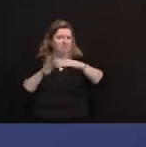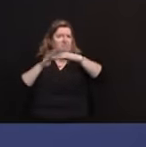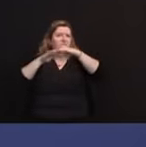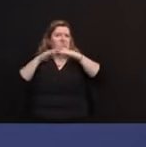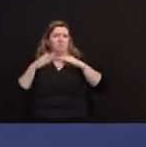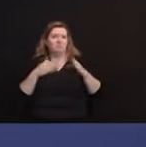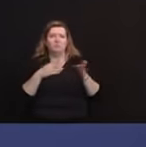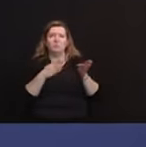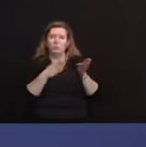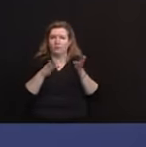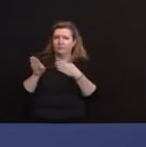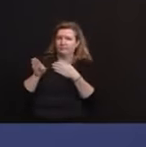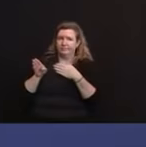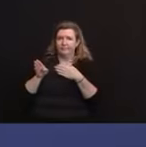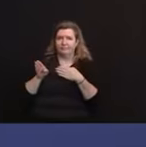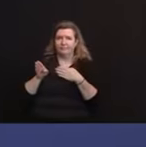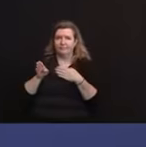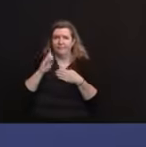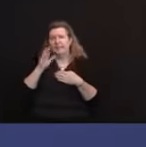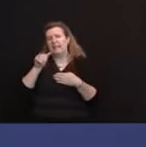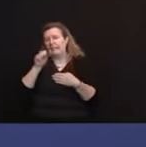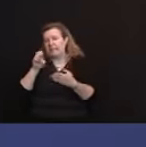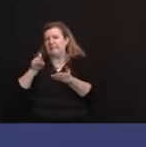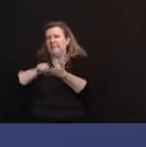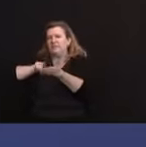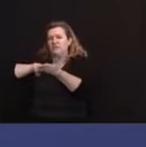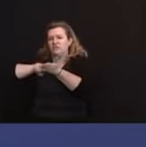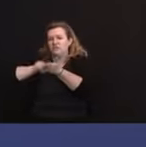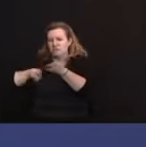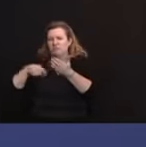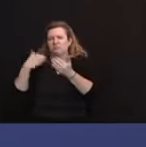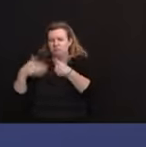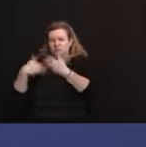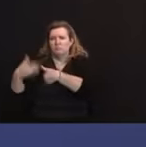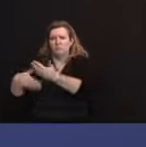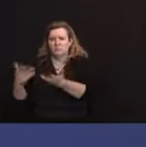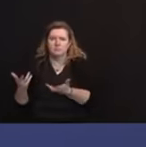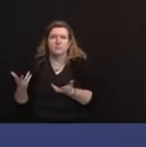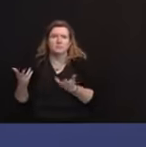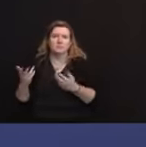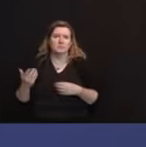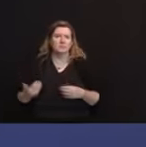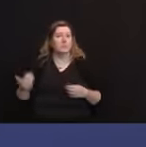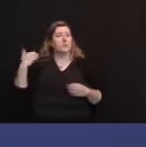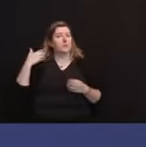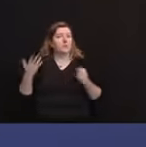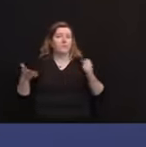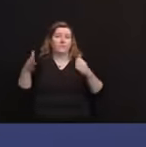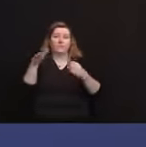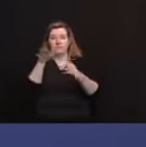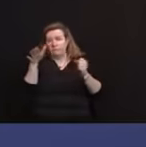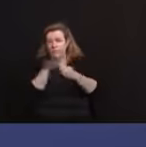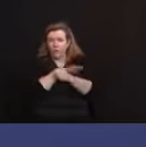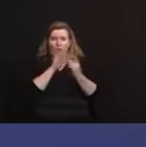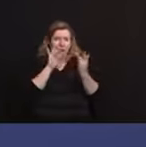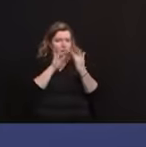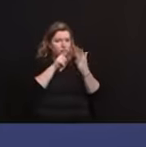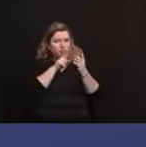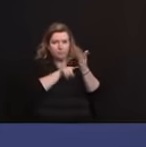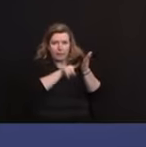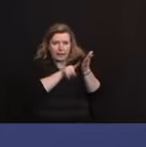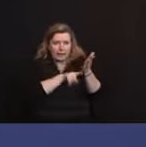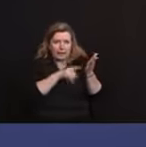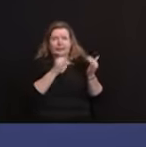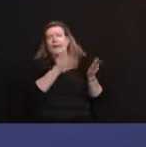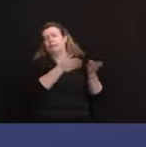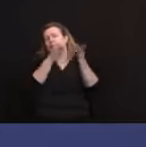more case investigation than full contact tracing, but it shows up on